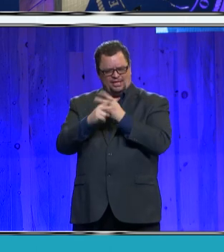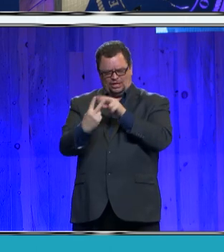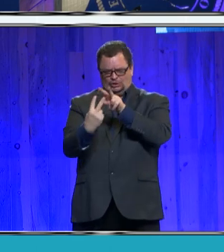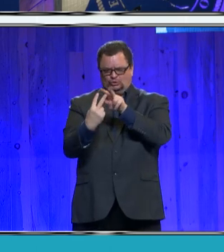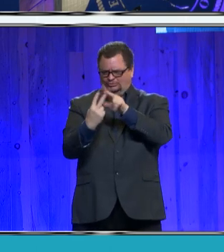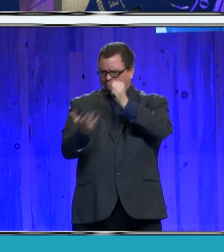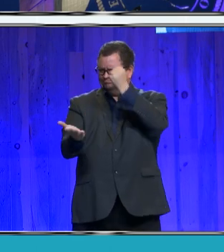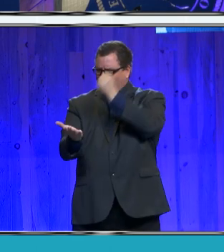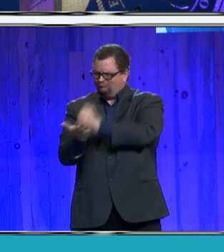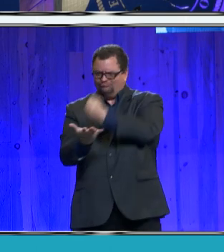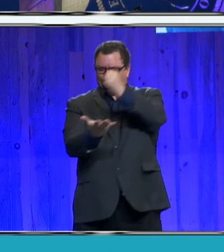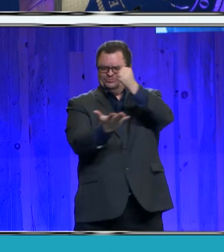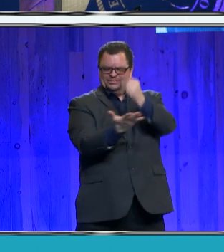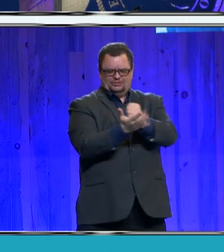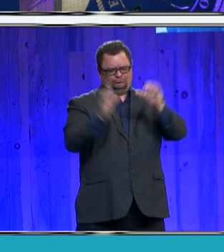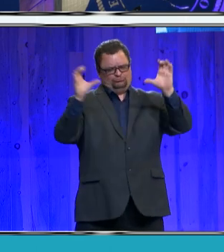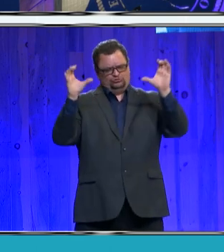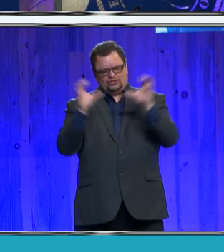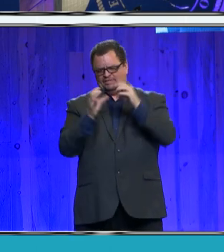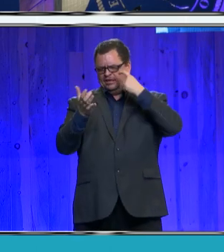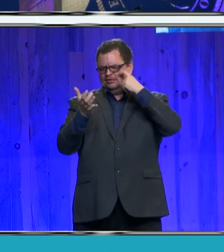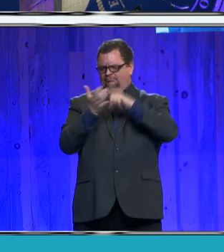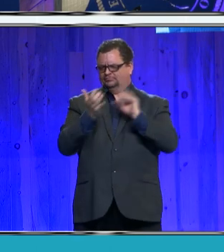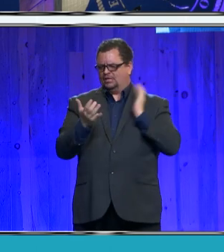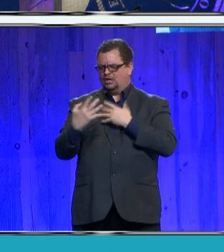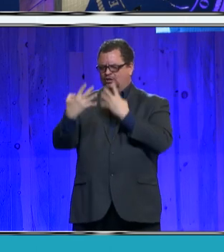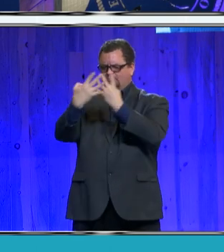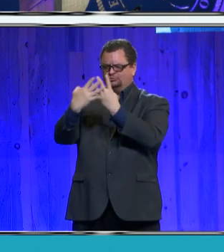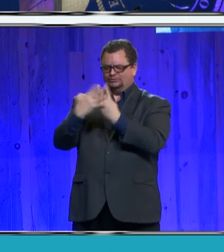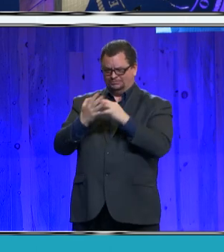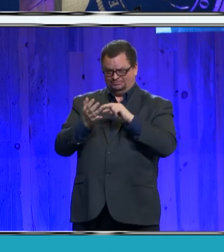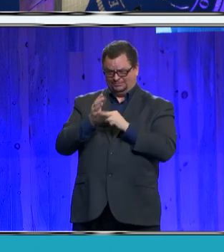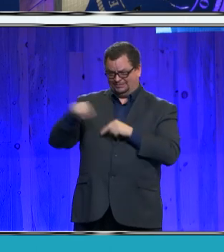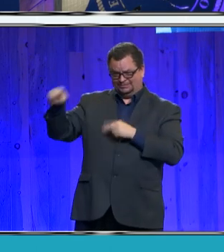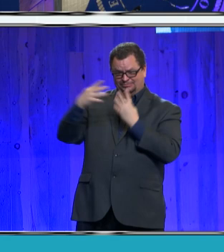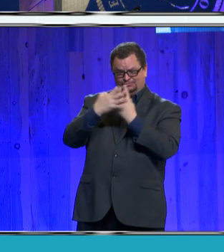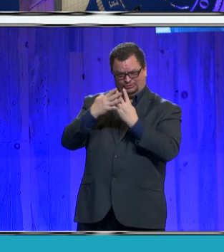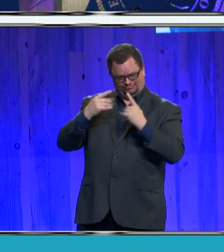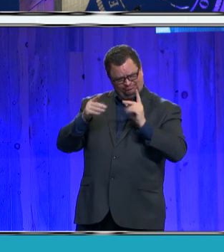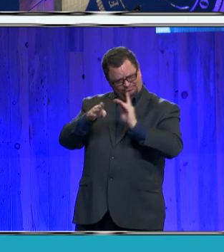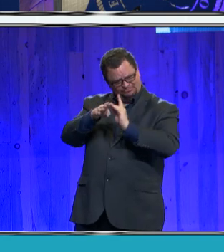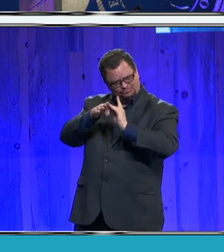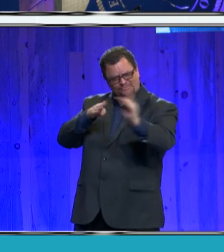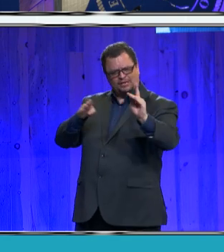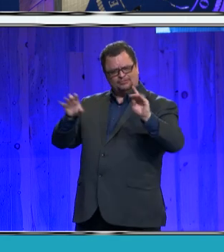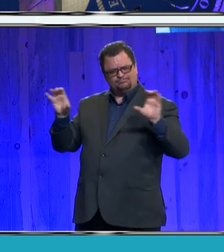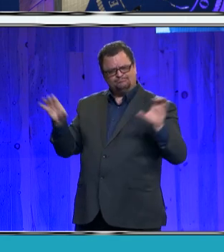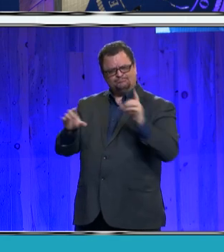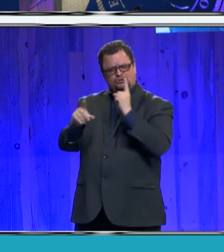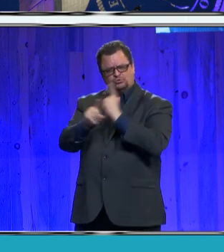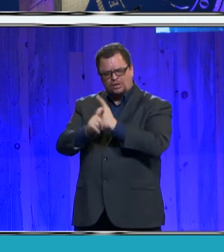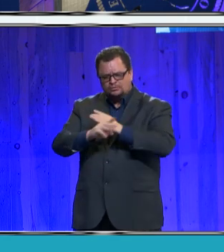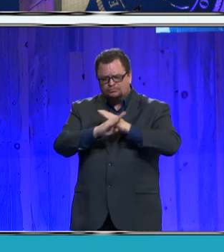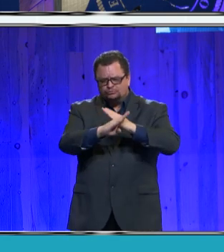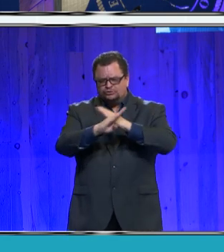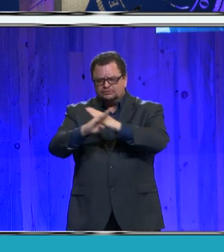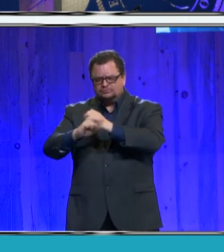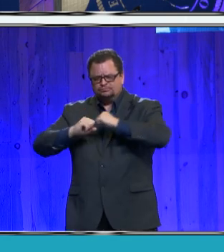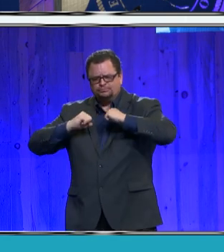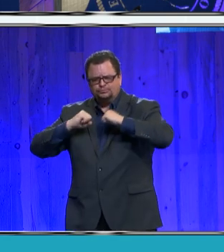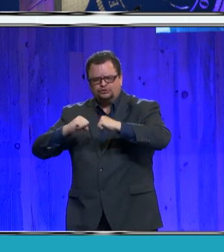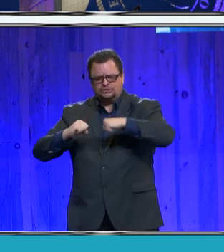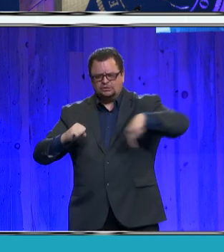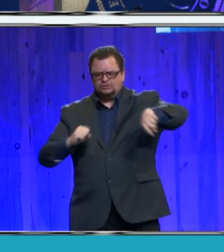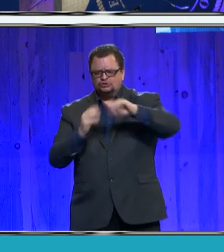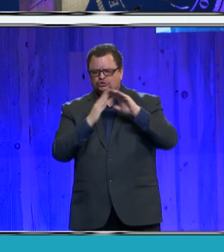and professionalism with which the jail is managed and how we protect our community and serve our incarcerated residents.